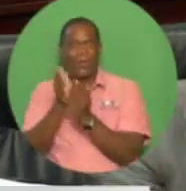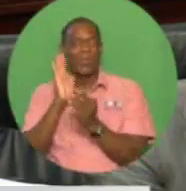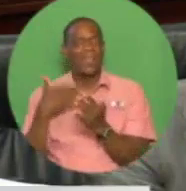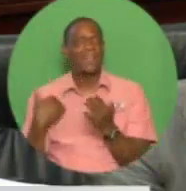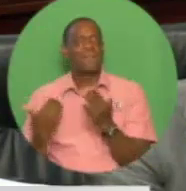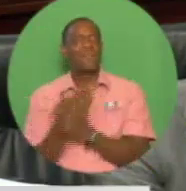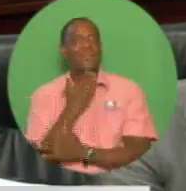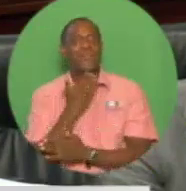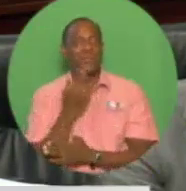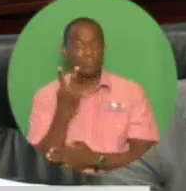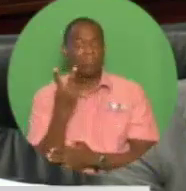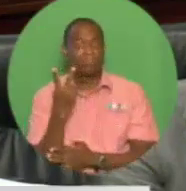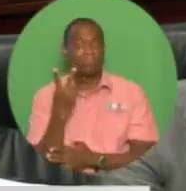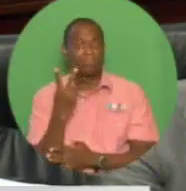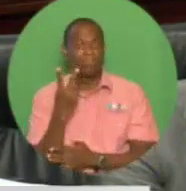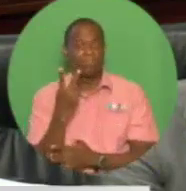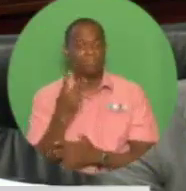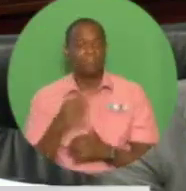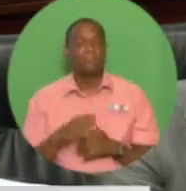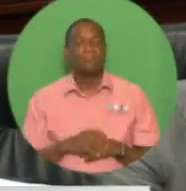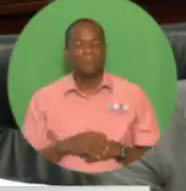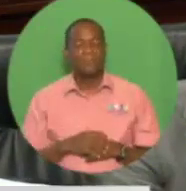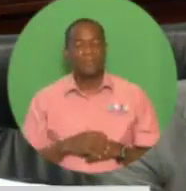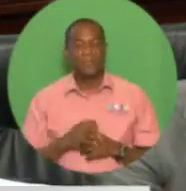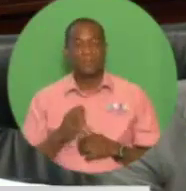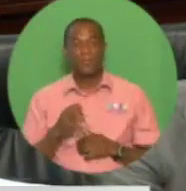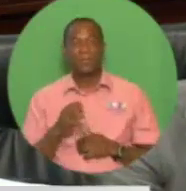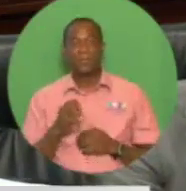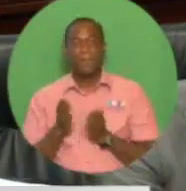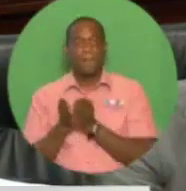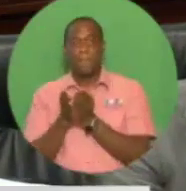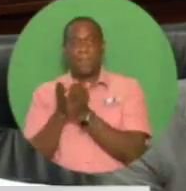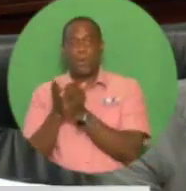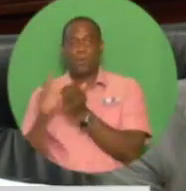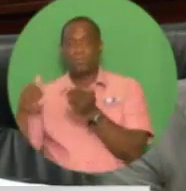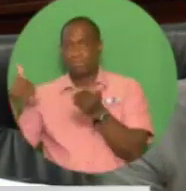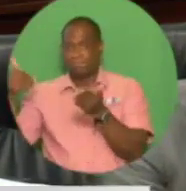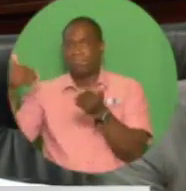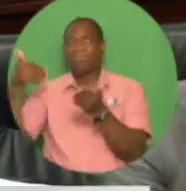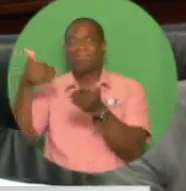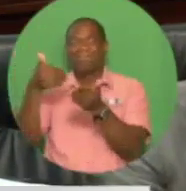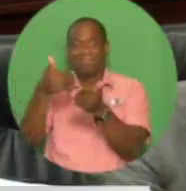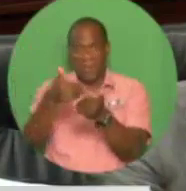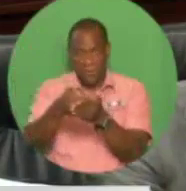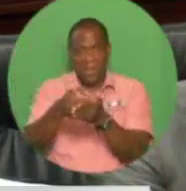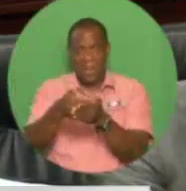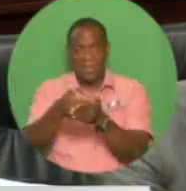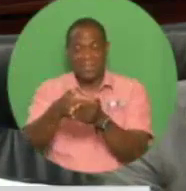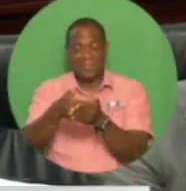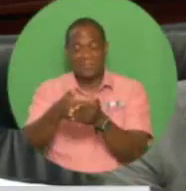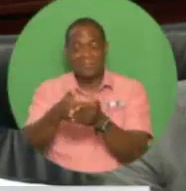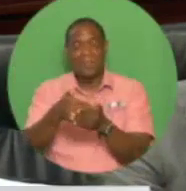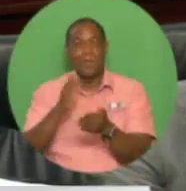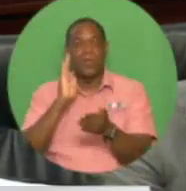and securely on its way, with orders placed for two brand-new modern fast ferries from Ostal